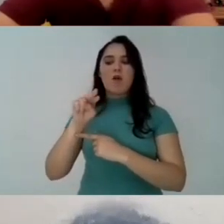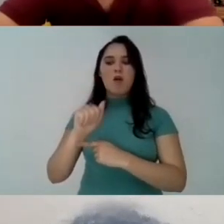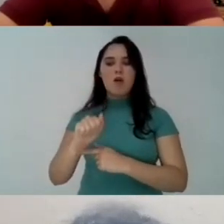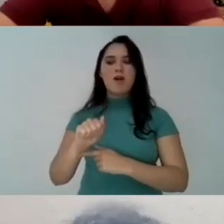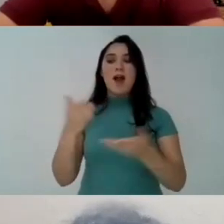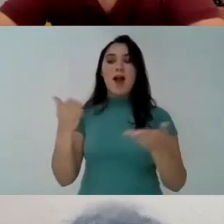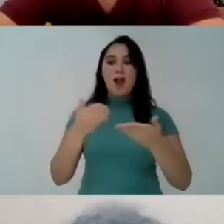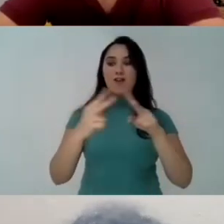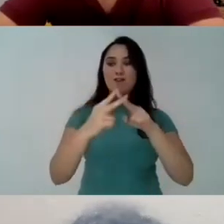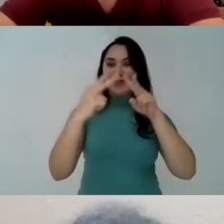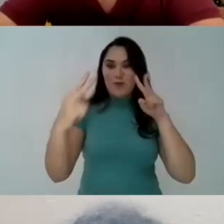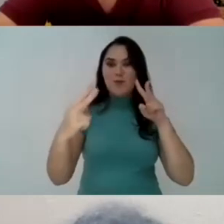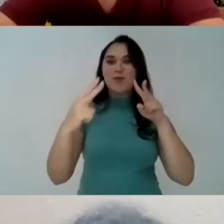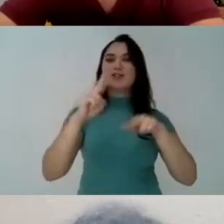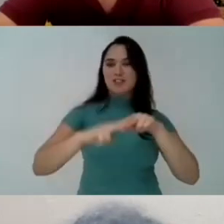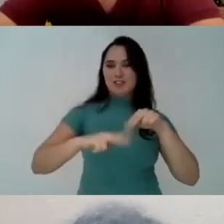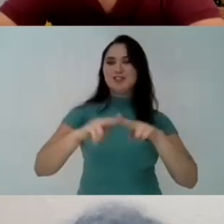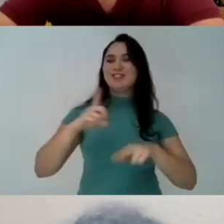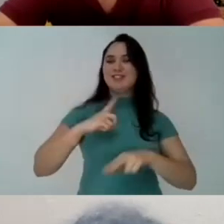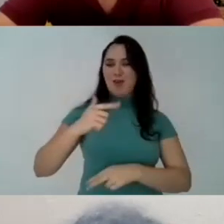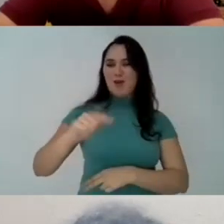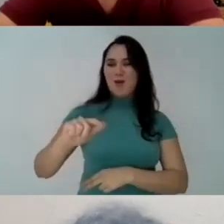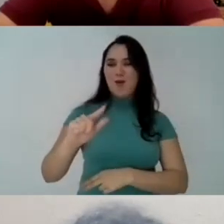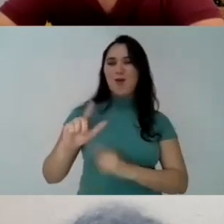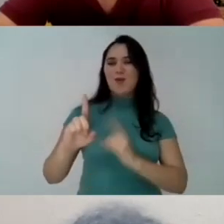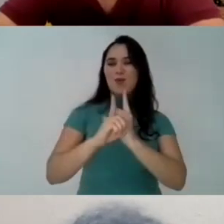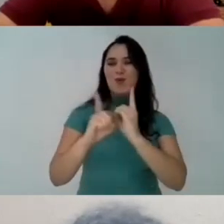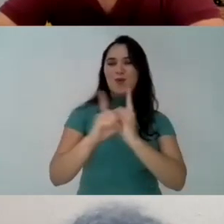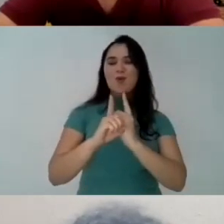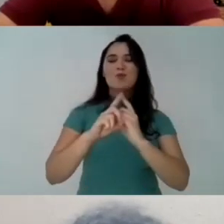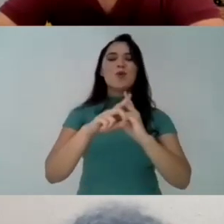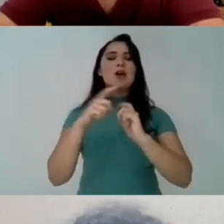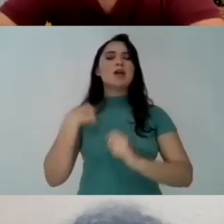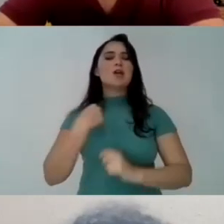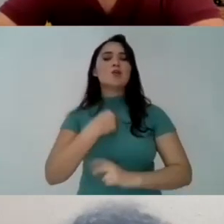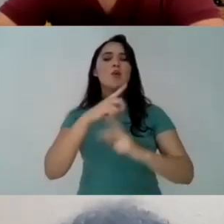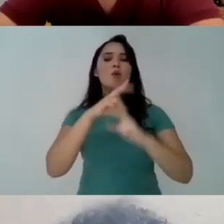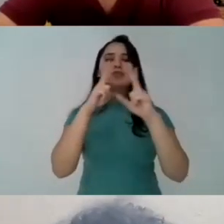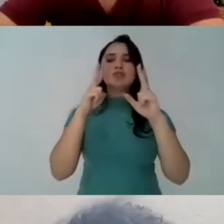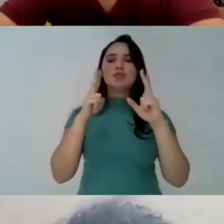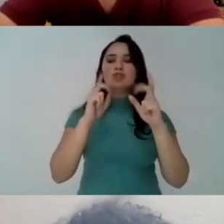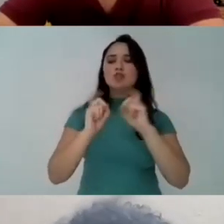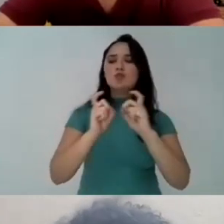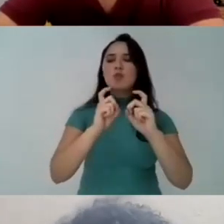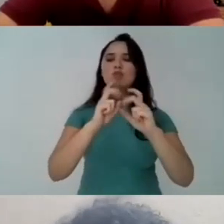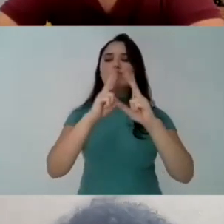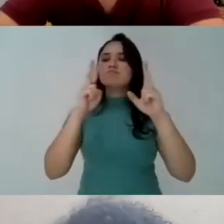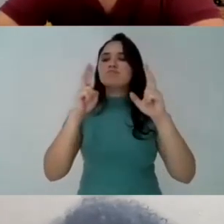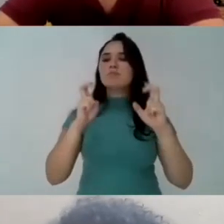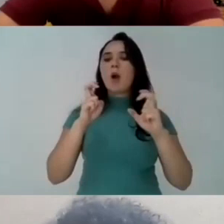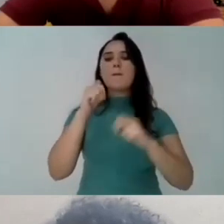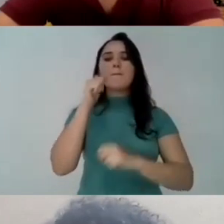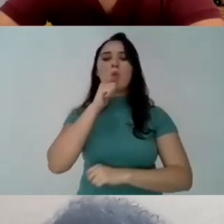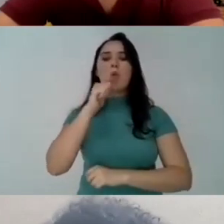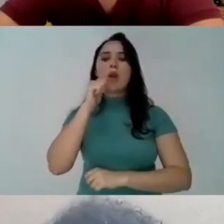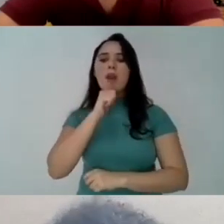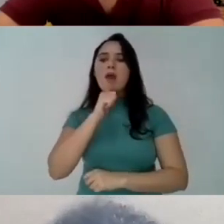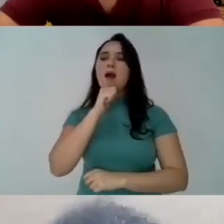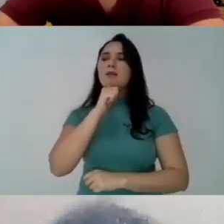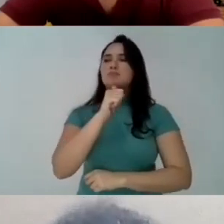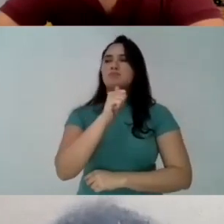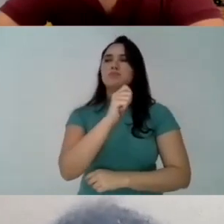have a meeting for black students at the university And this event is also being